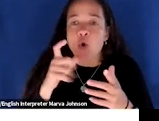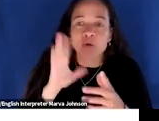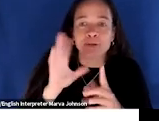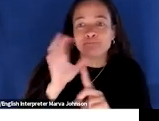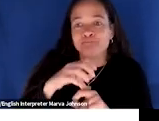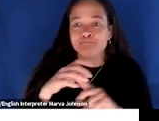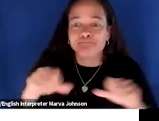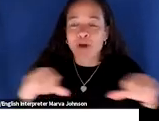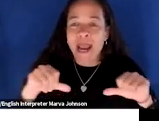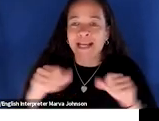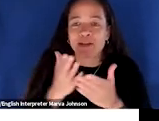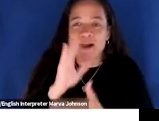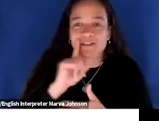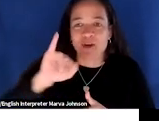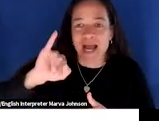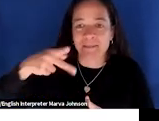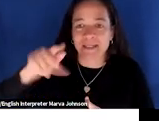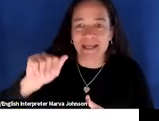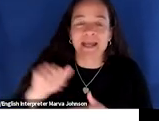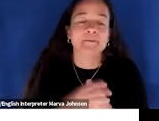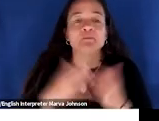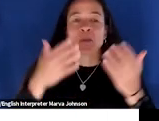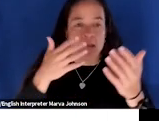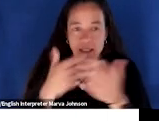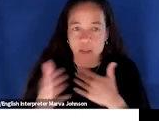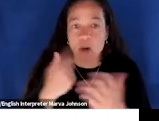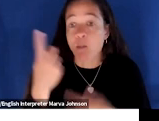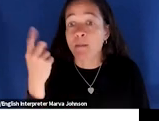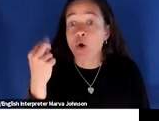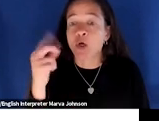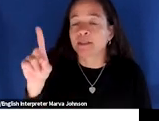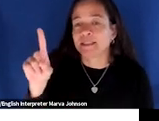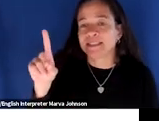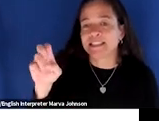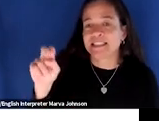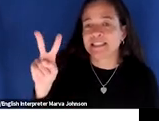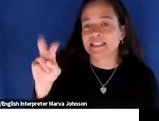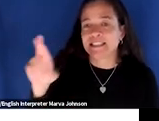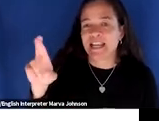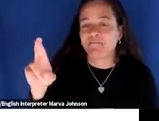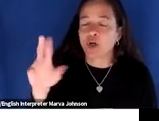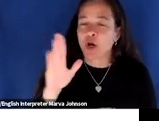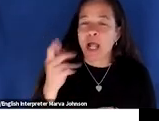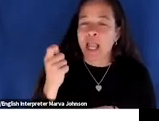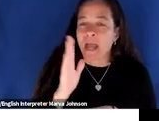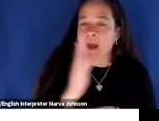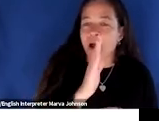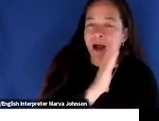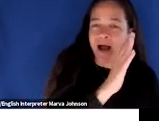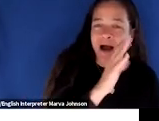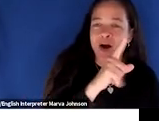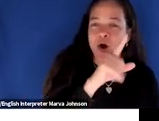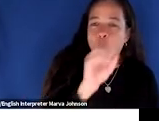one more uh to share with you for folks and that's our friends in denver so not quite the middle i guess shading a little bit towards the west but they're going to be getting together